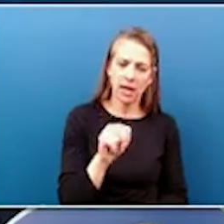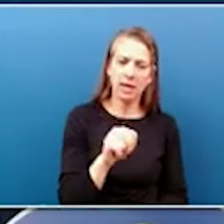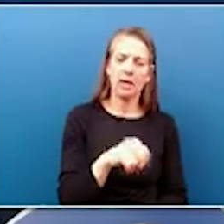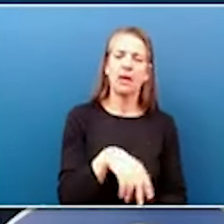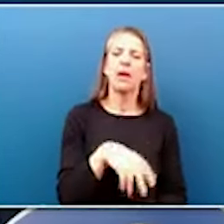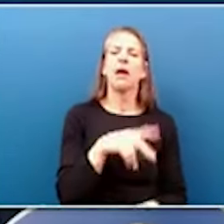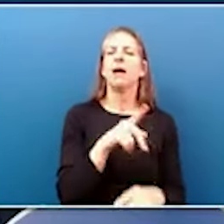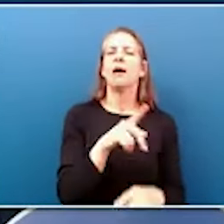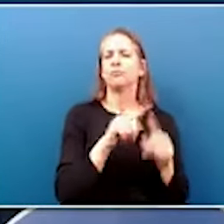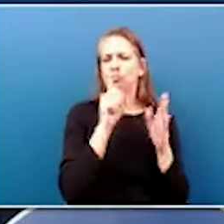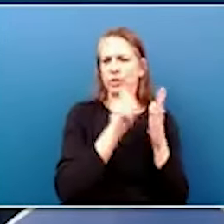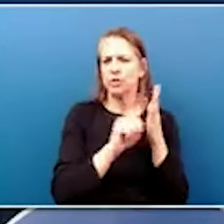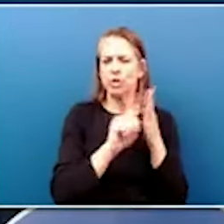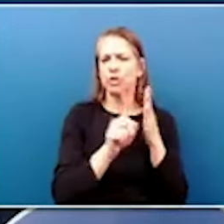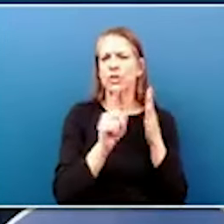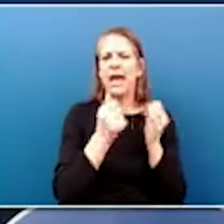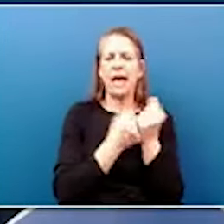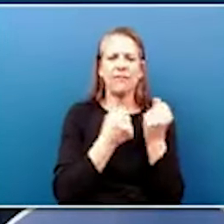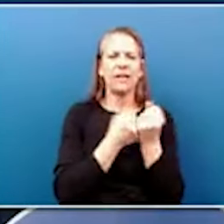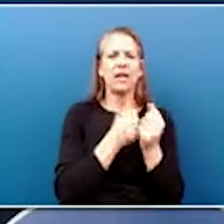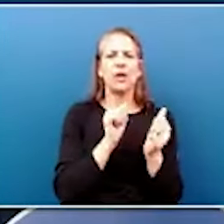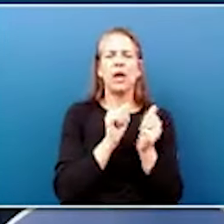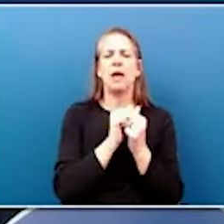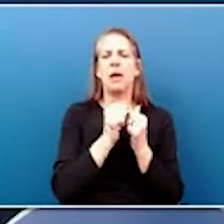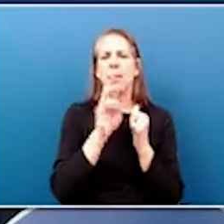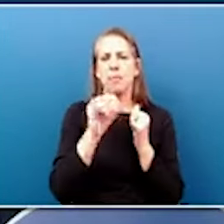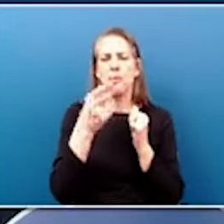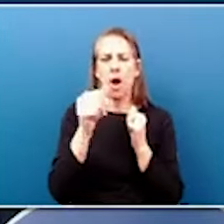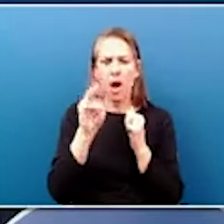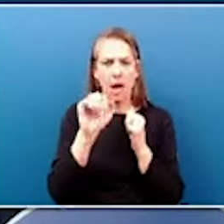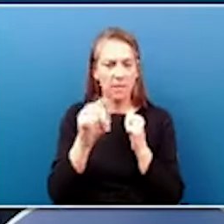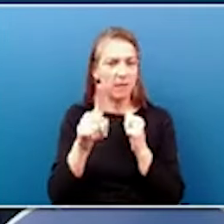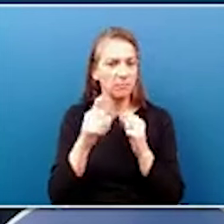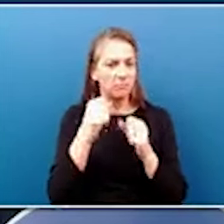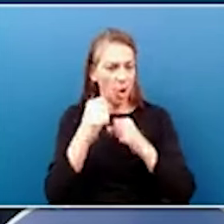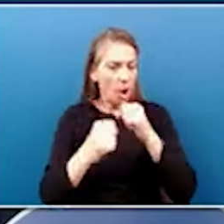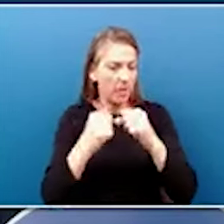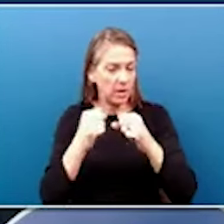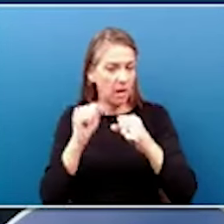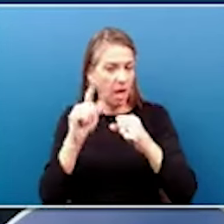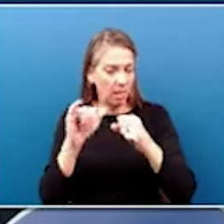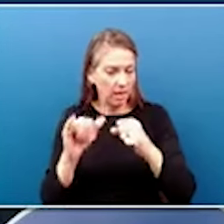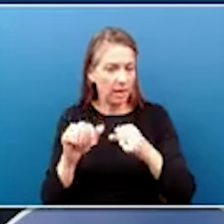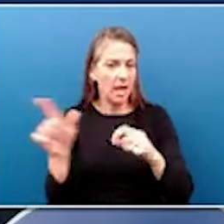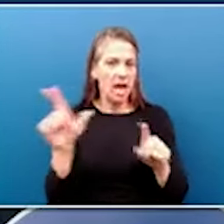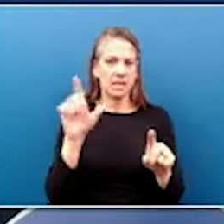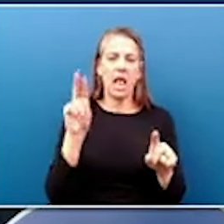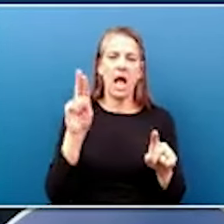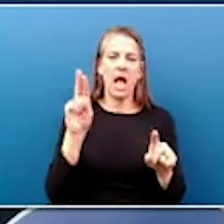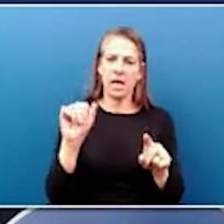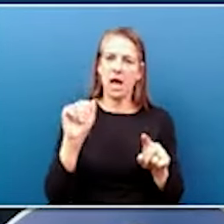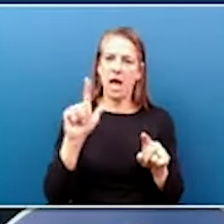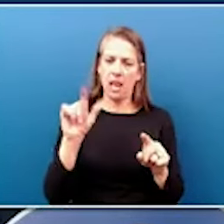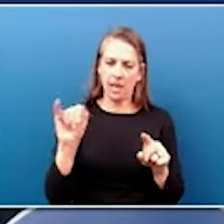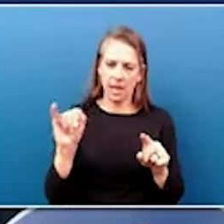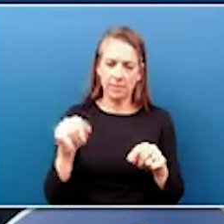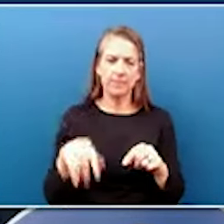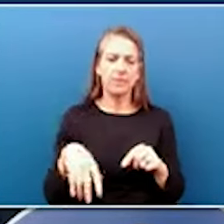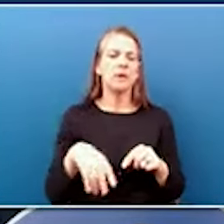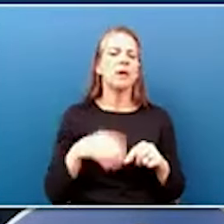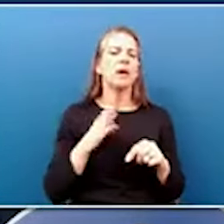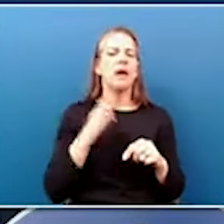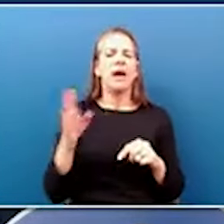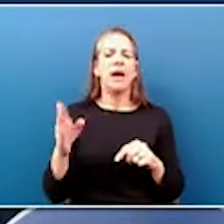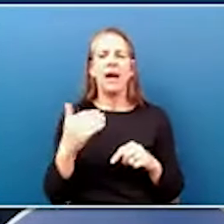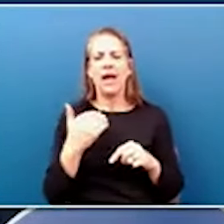to Muhammad Ali and a good friend of mine, Lonnie Ali, founder of Horses and Hope, and shop and share ambassador, former First